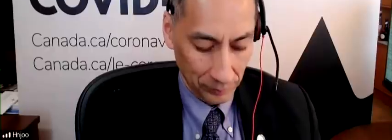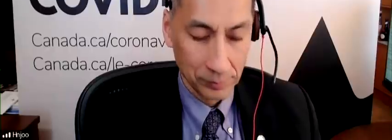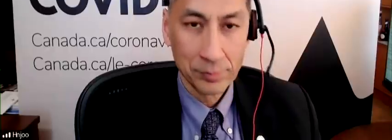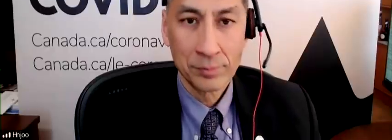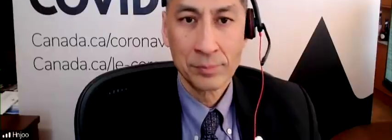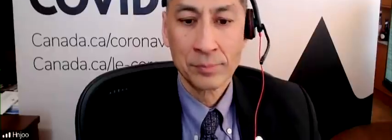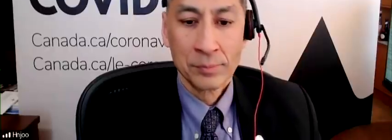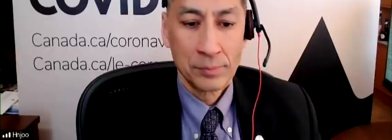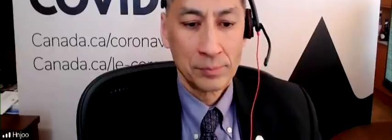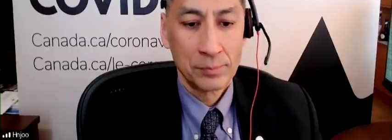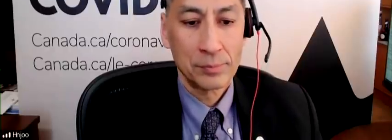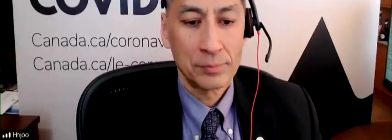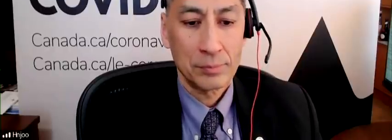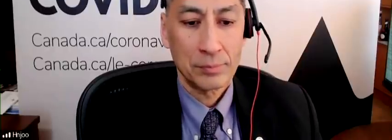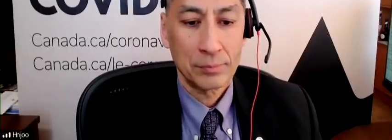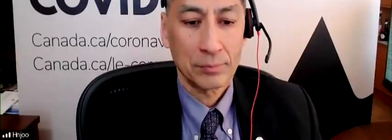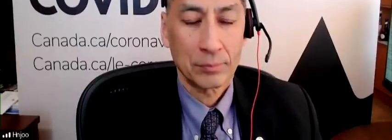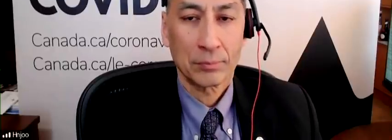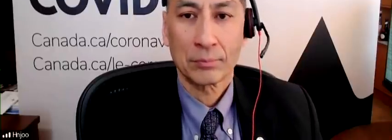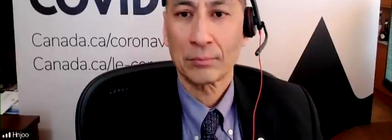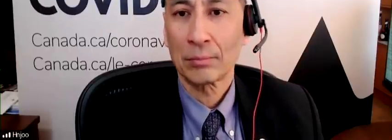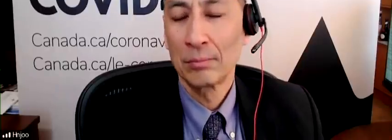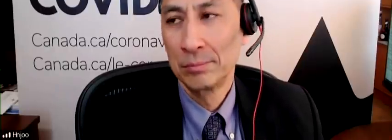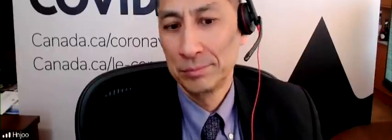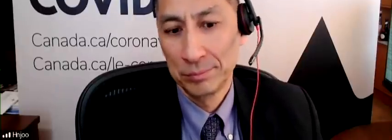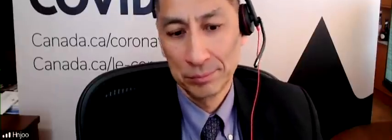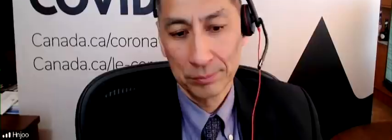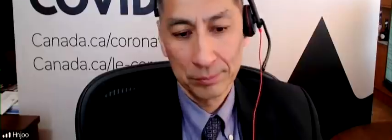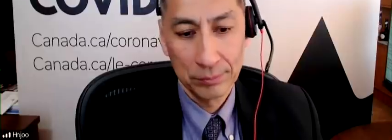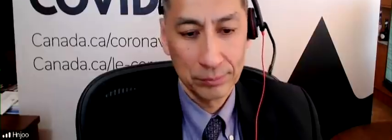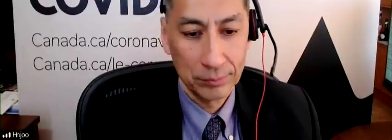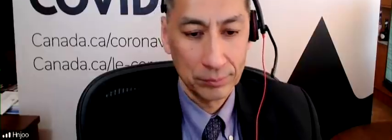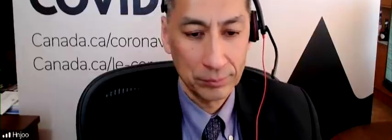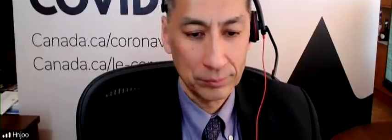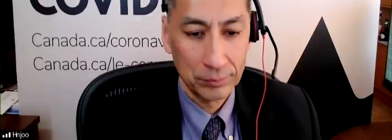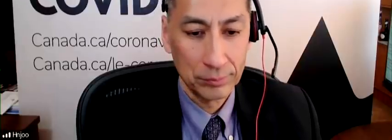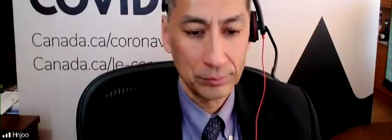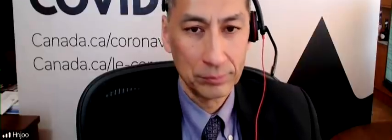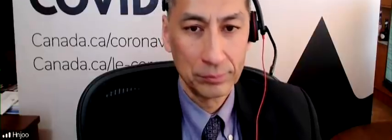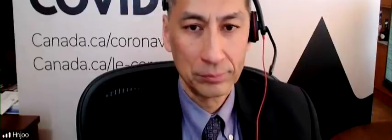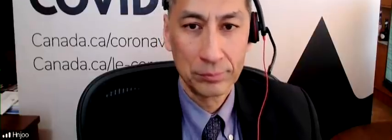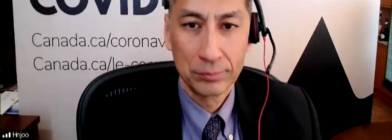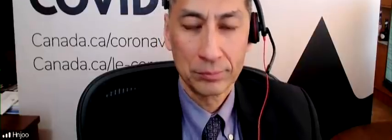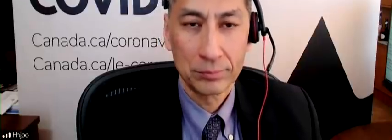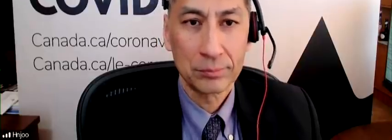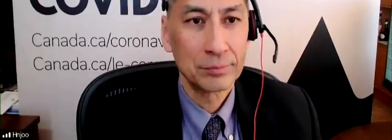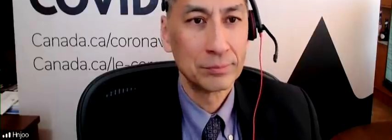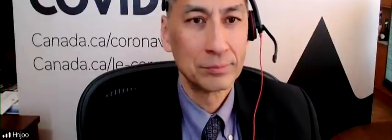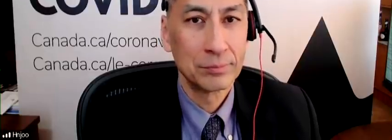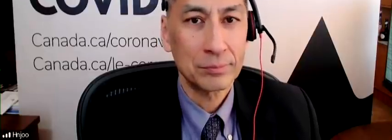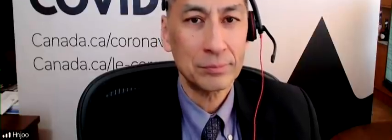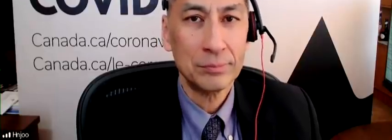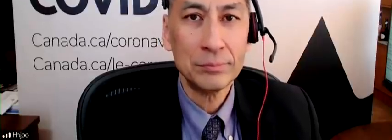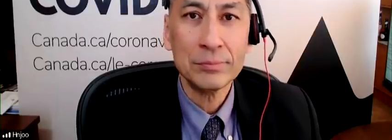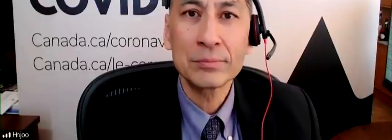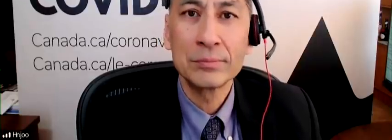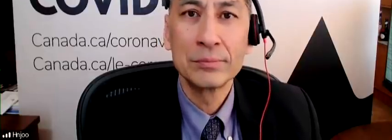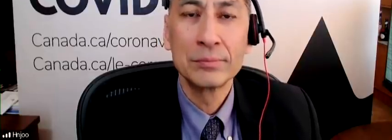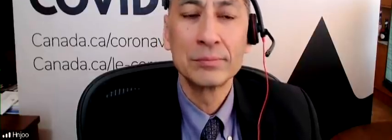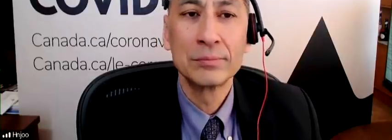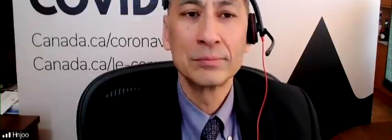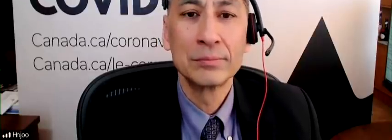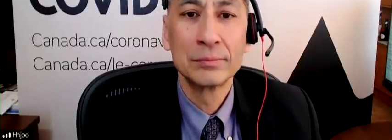Bonjour et bienvenue à cette conférence de presse virtuelle. With us today, Dr. Theresa Tam, Chief Medical Officer, and Dr. Howard New,